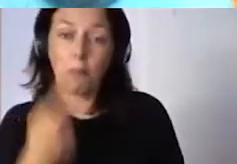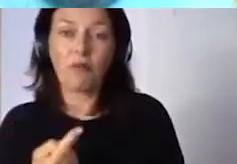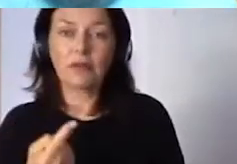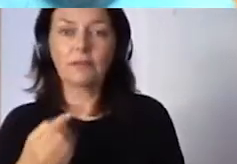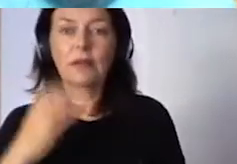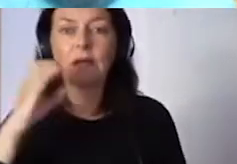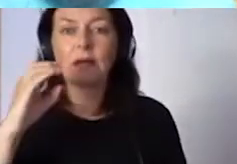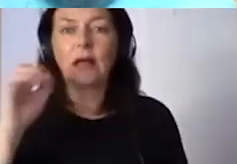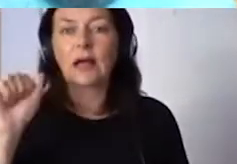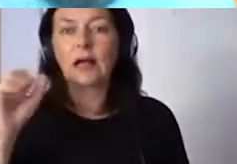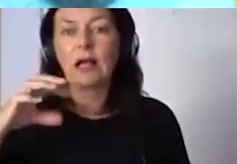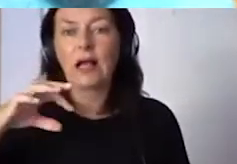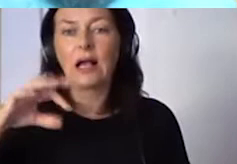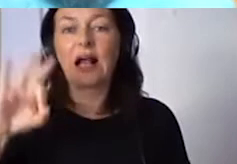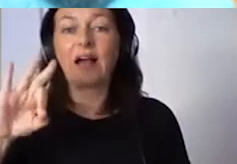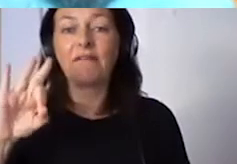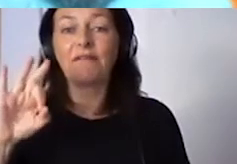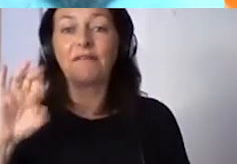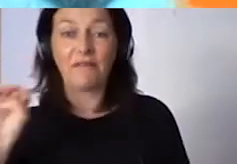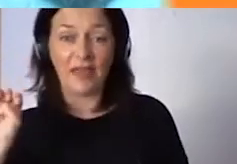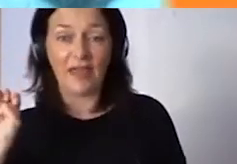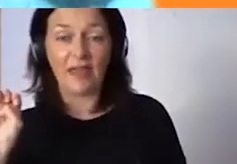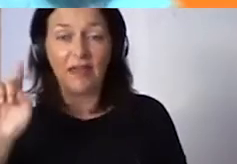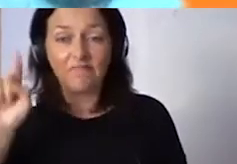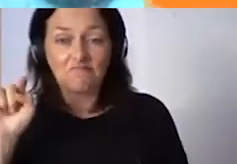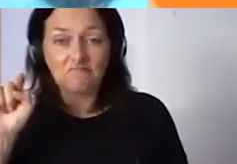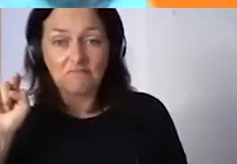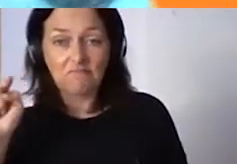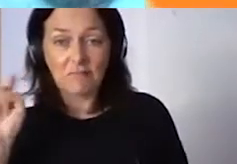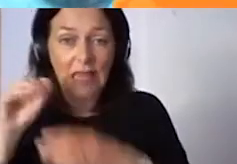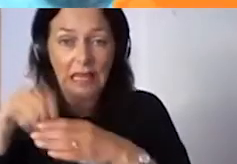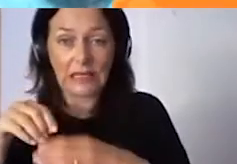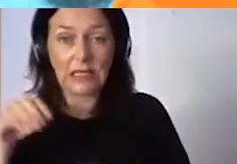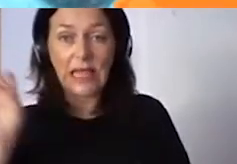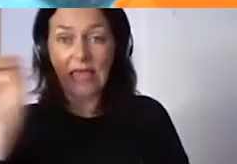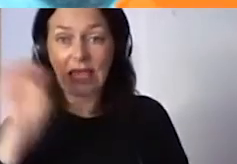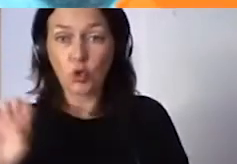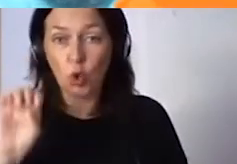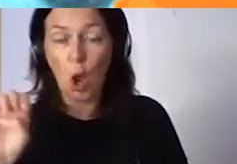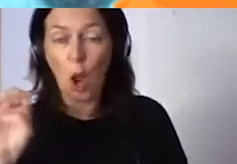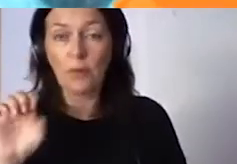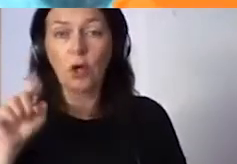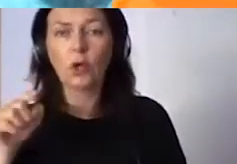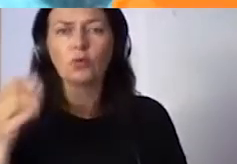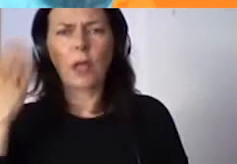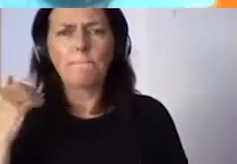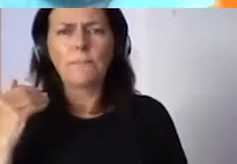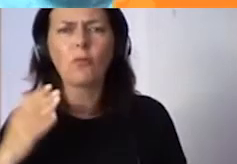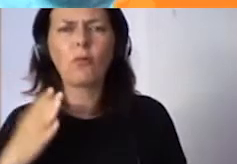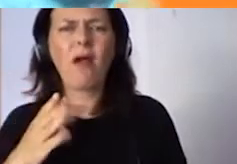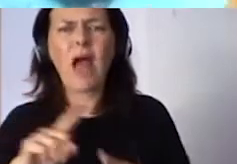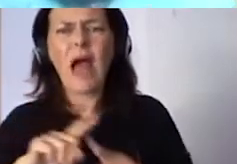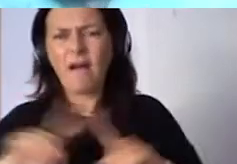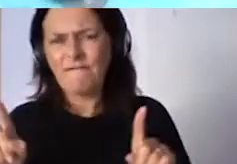multilateral Grundtvig project on civil awareness for elderly Europe. But then the